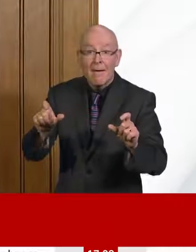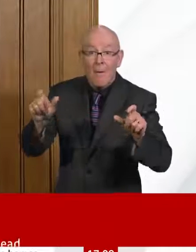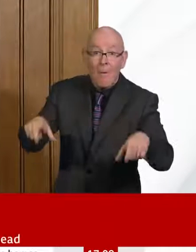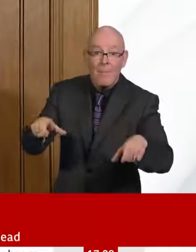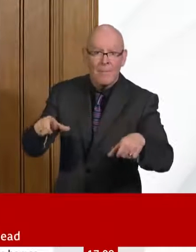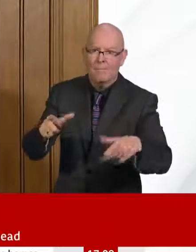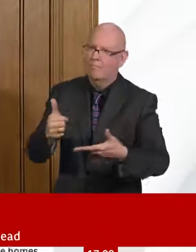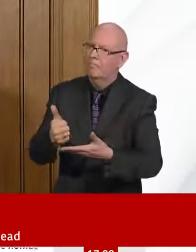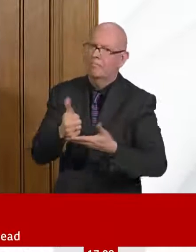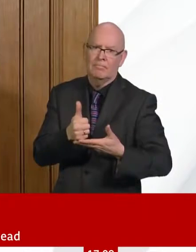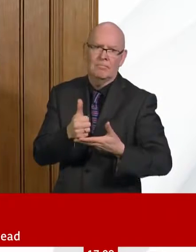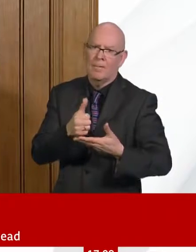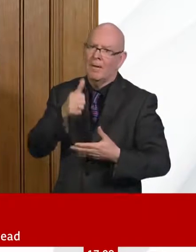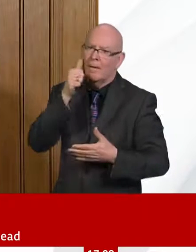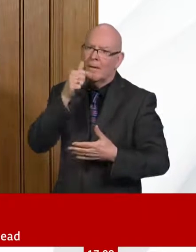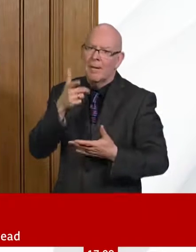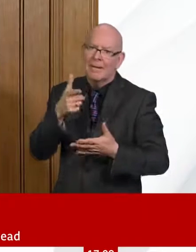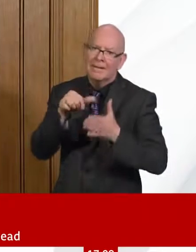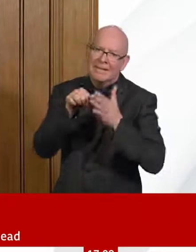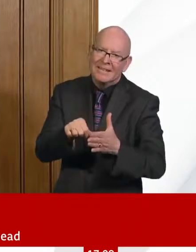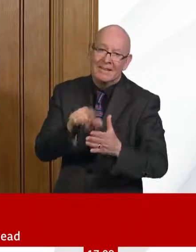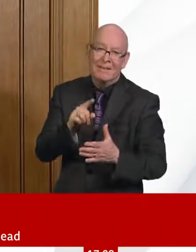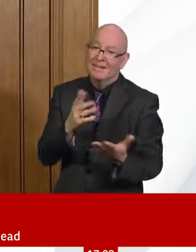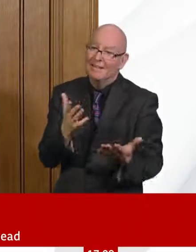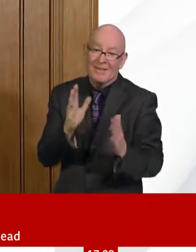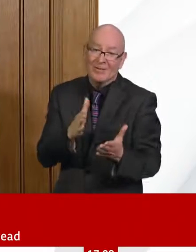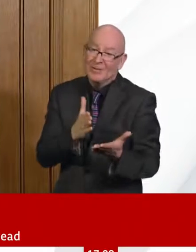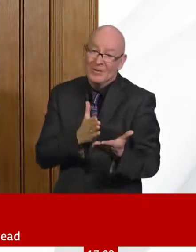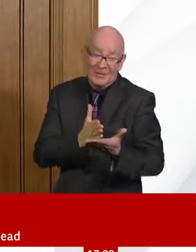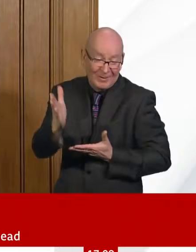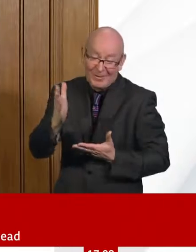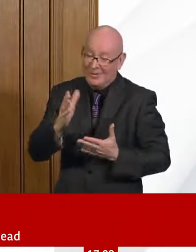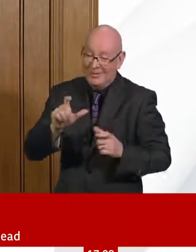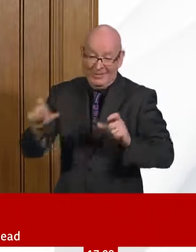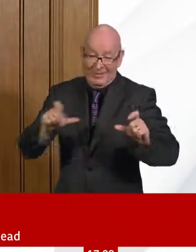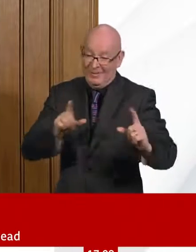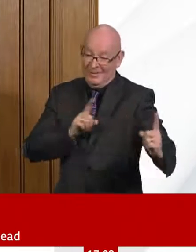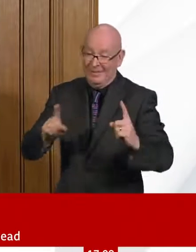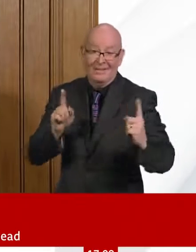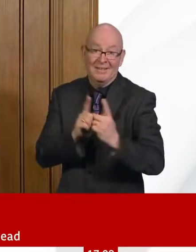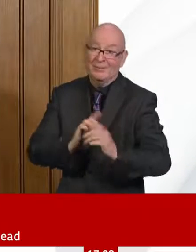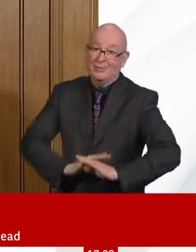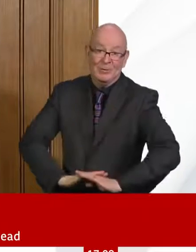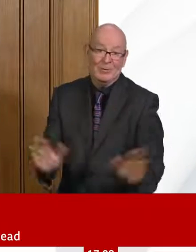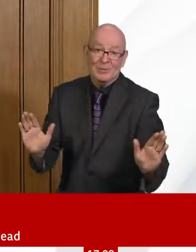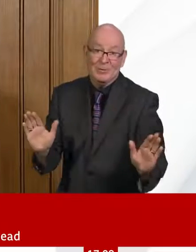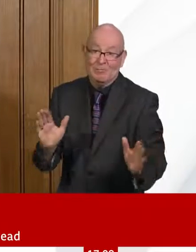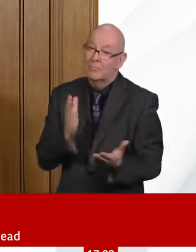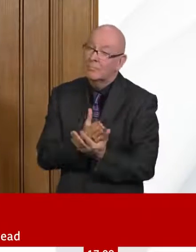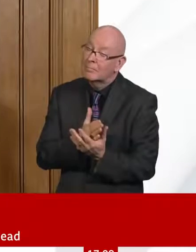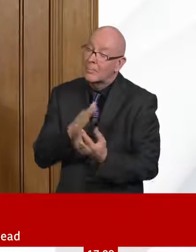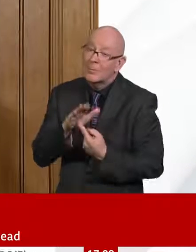we continue to follow the instructions that we've all been given. And we will then get on top of this virus.